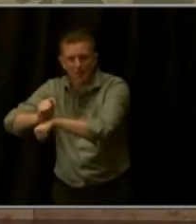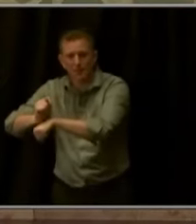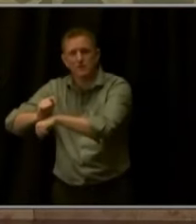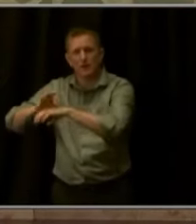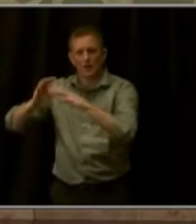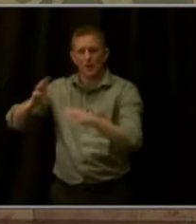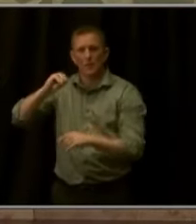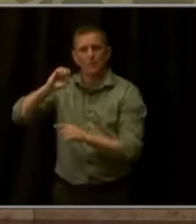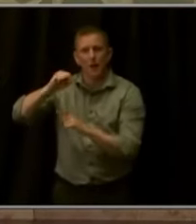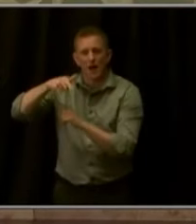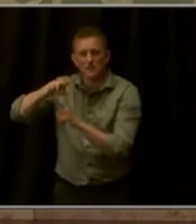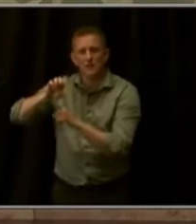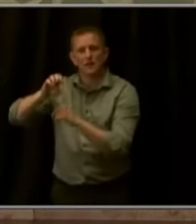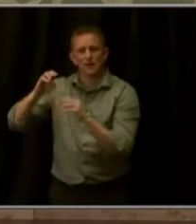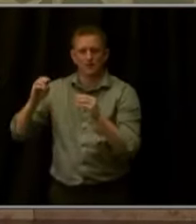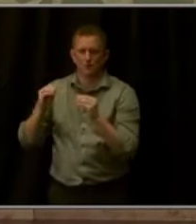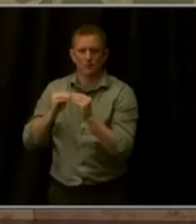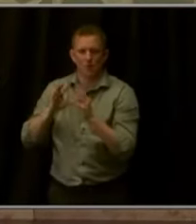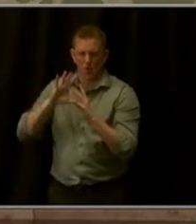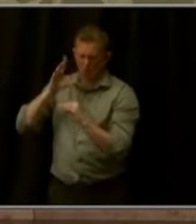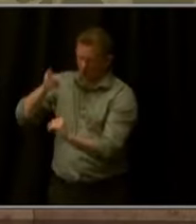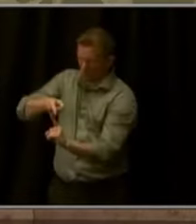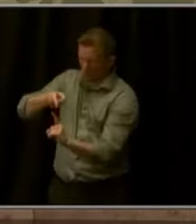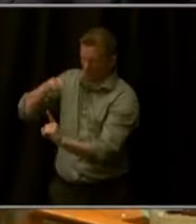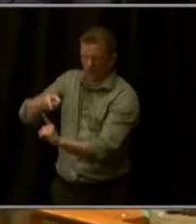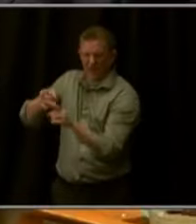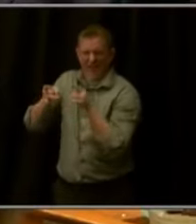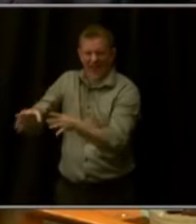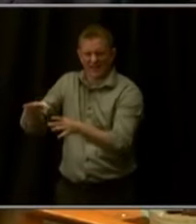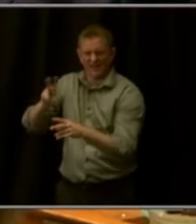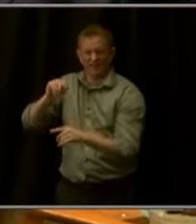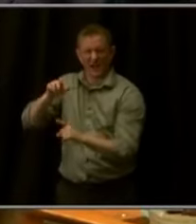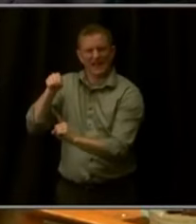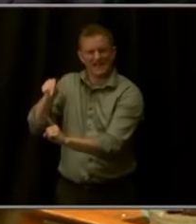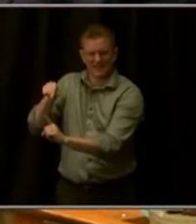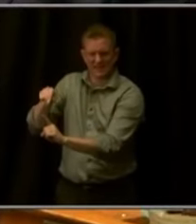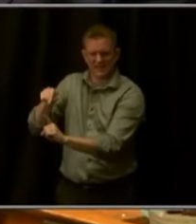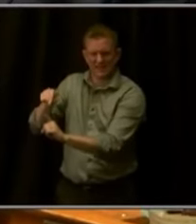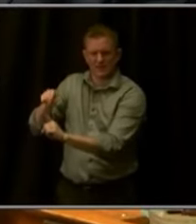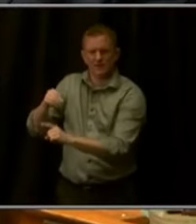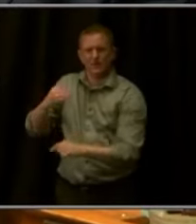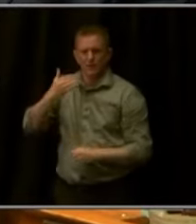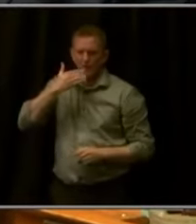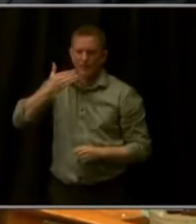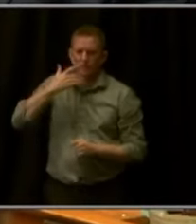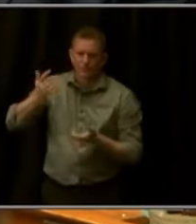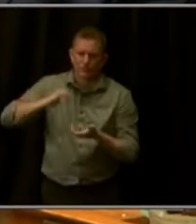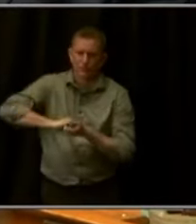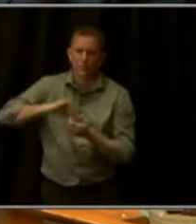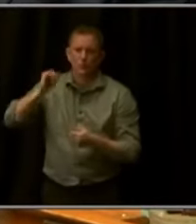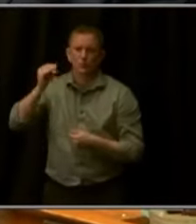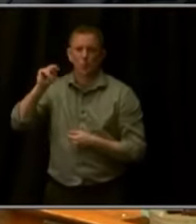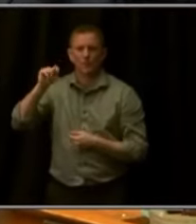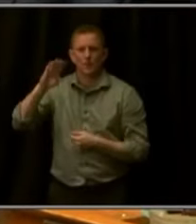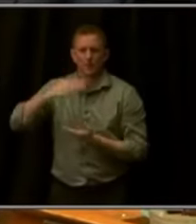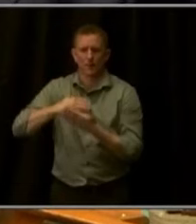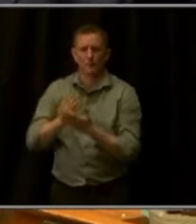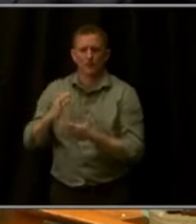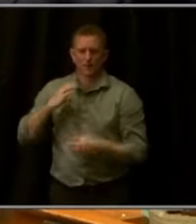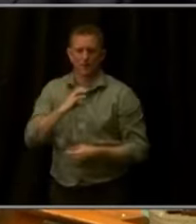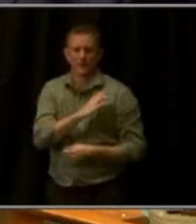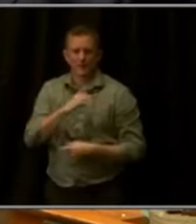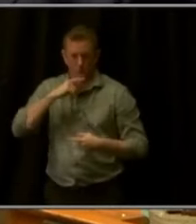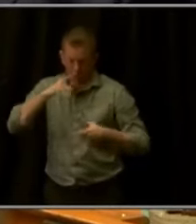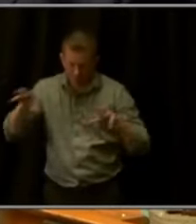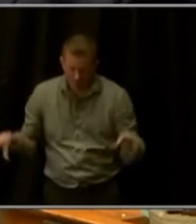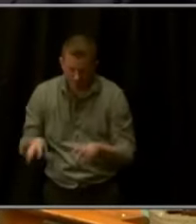hate and violence. And I want to thank the Joint Budget Committee for taking swift action to provide additional funding for this work